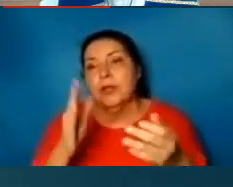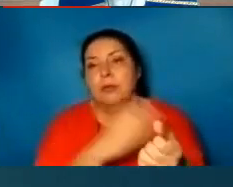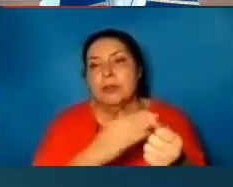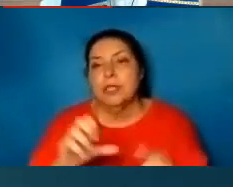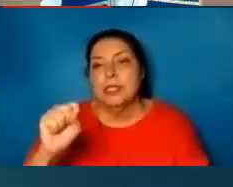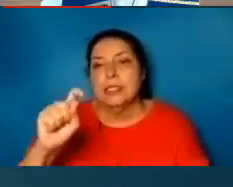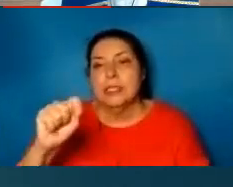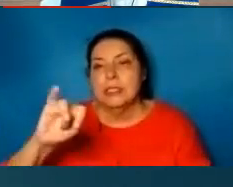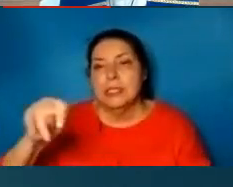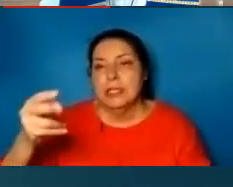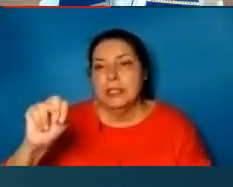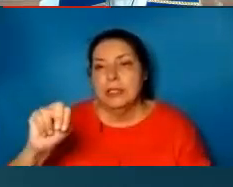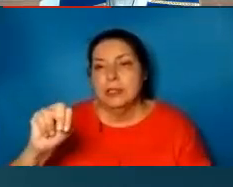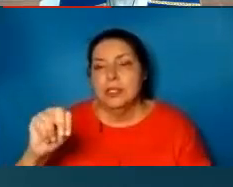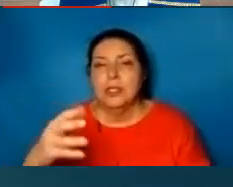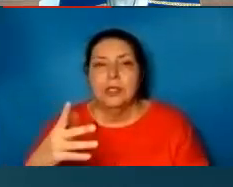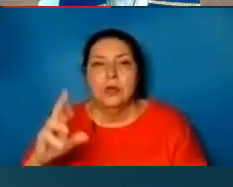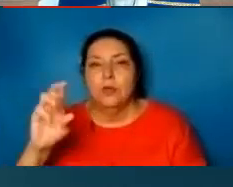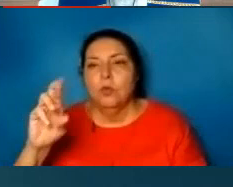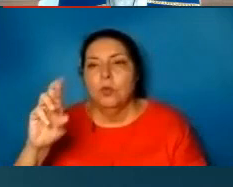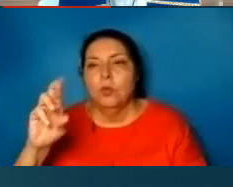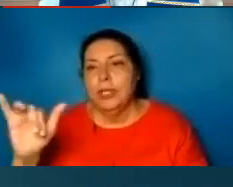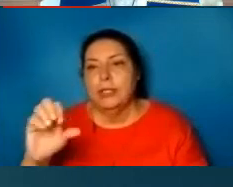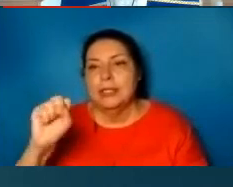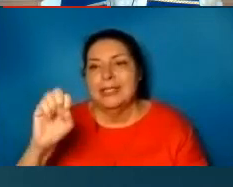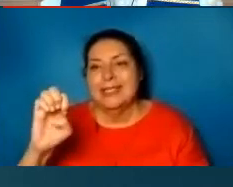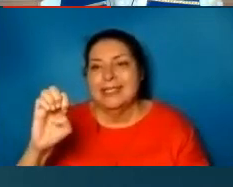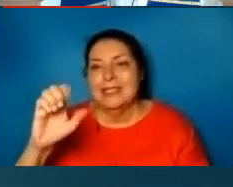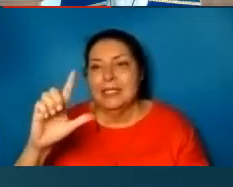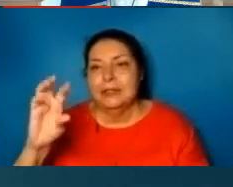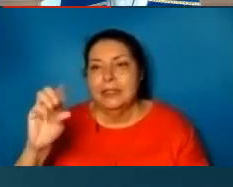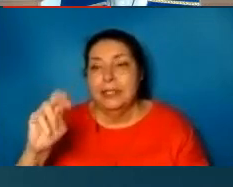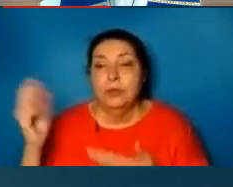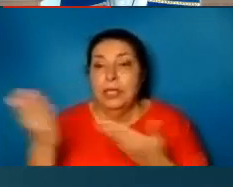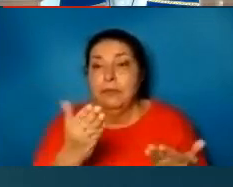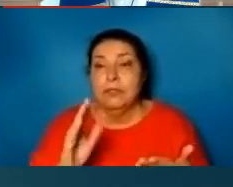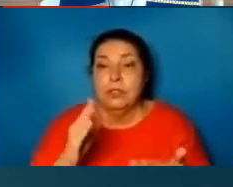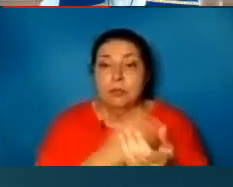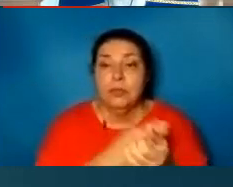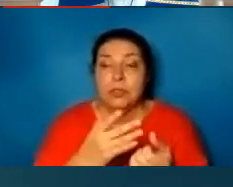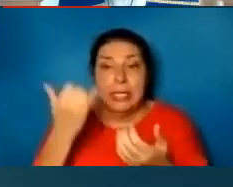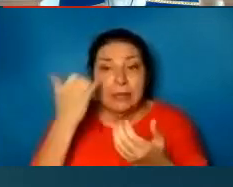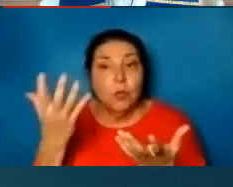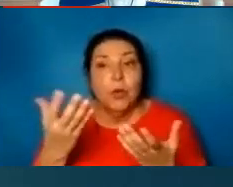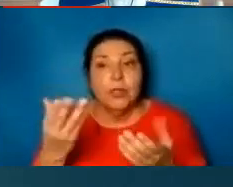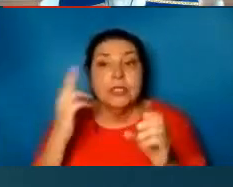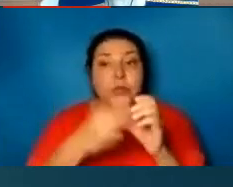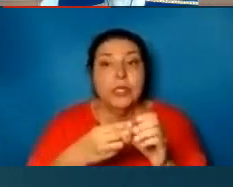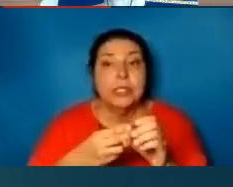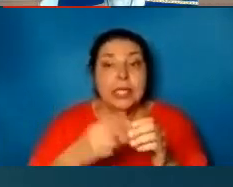Lutheran Church, Rory Selden, who provided our music. If you would like to join us for an in-person